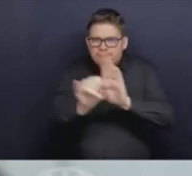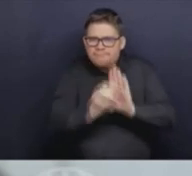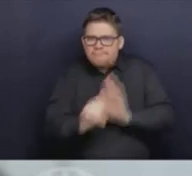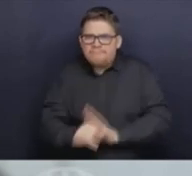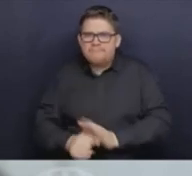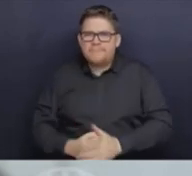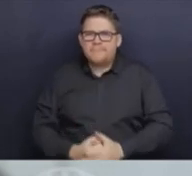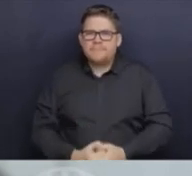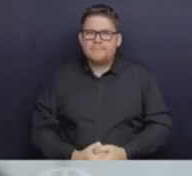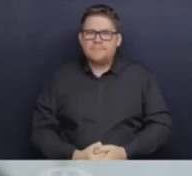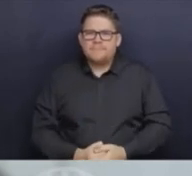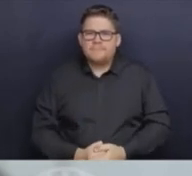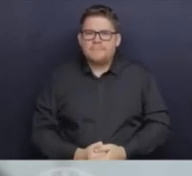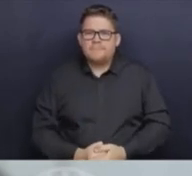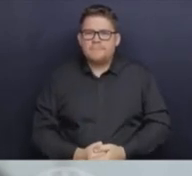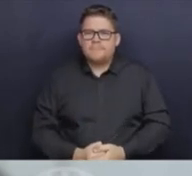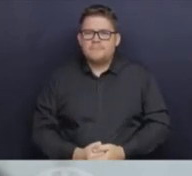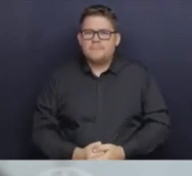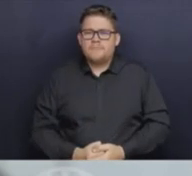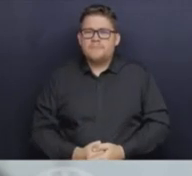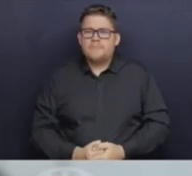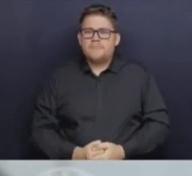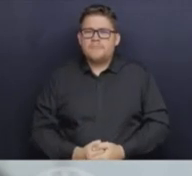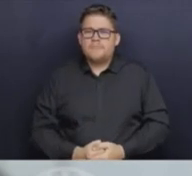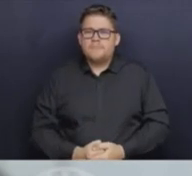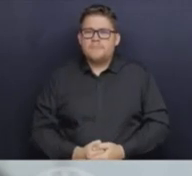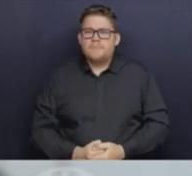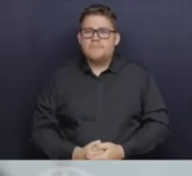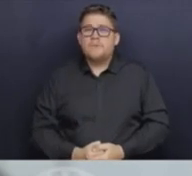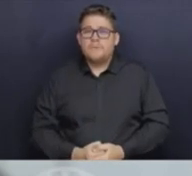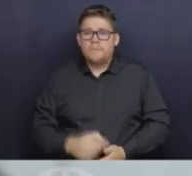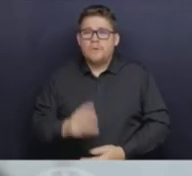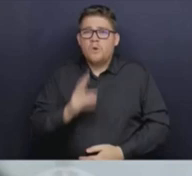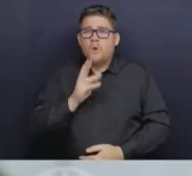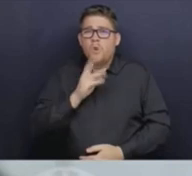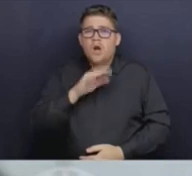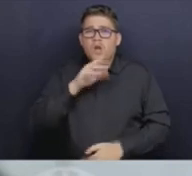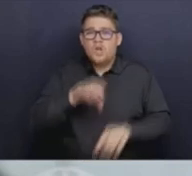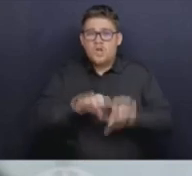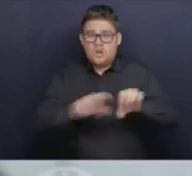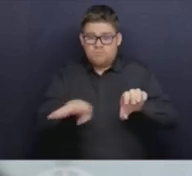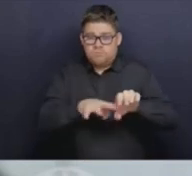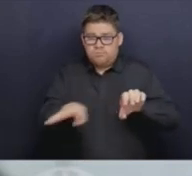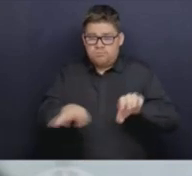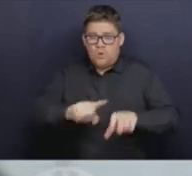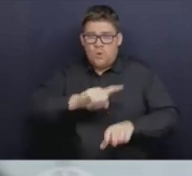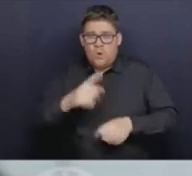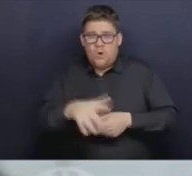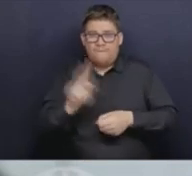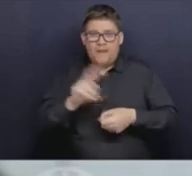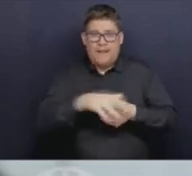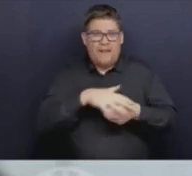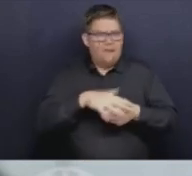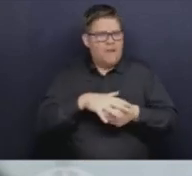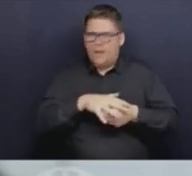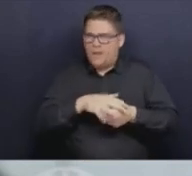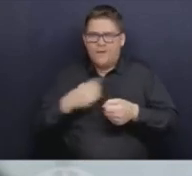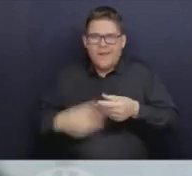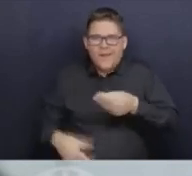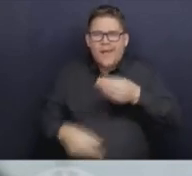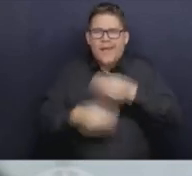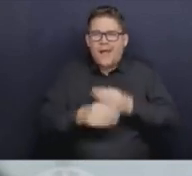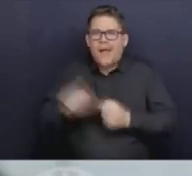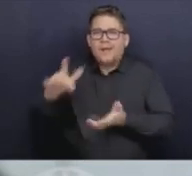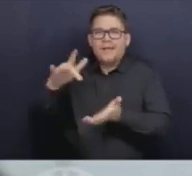additional testing sites in interior health and island health. And those data are being validated. It takes time to develop, you know,